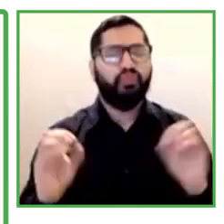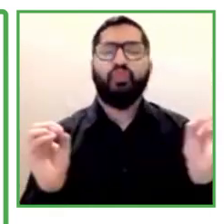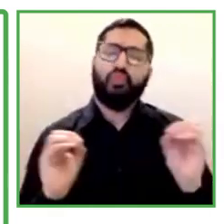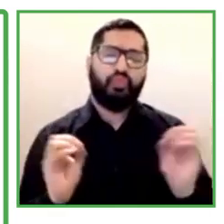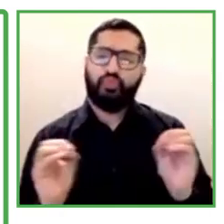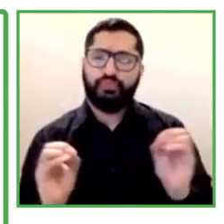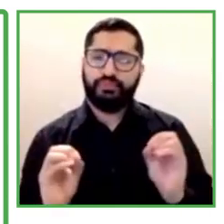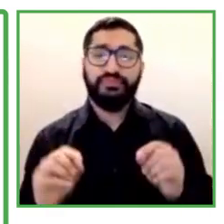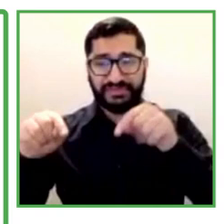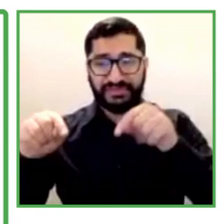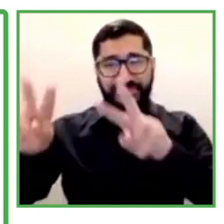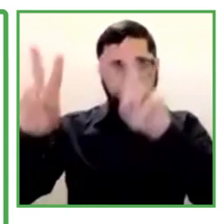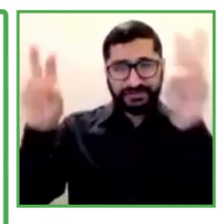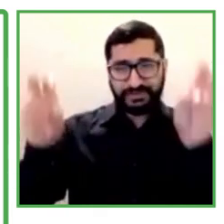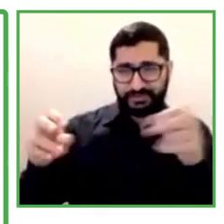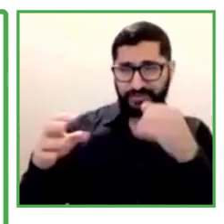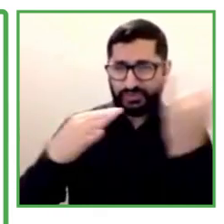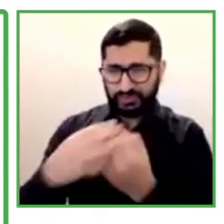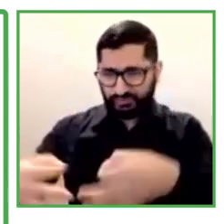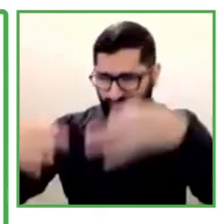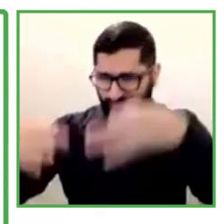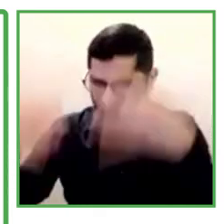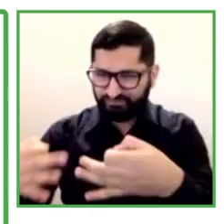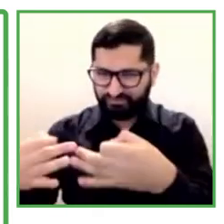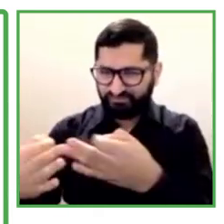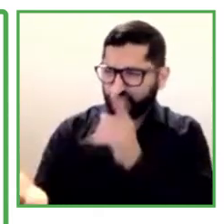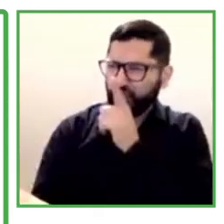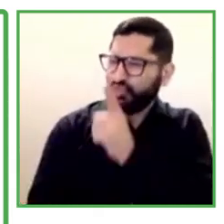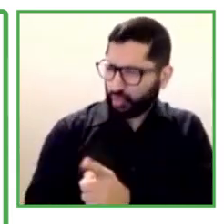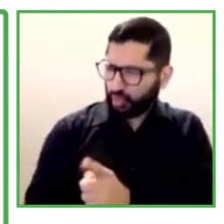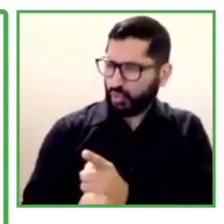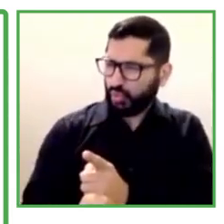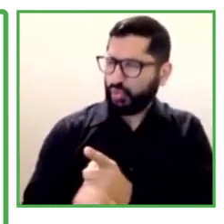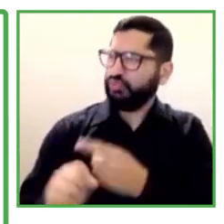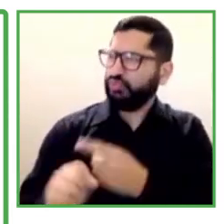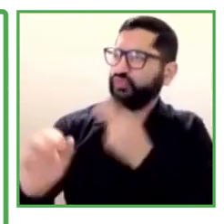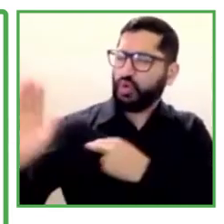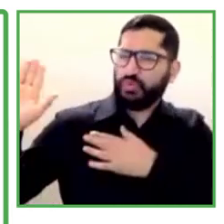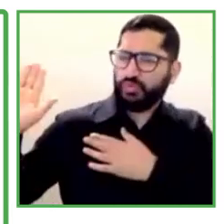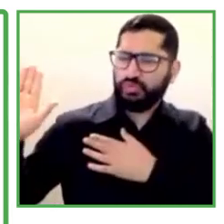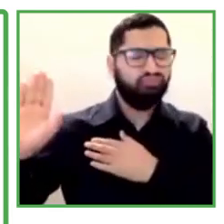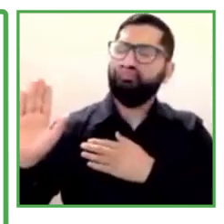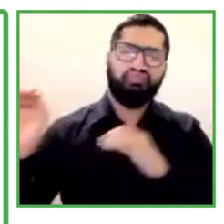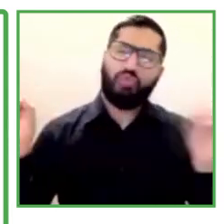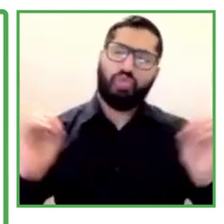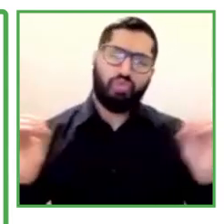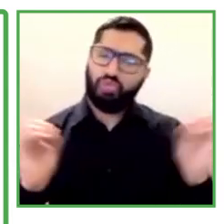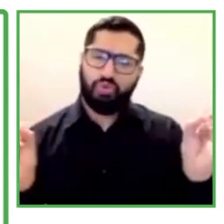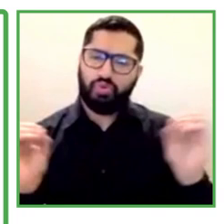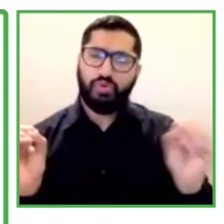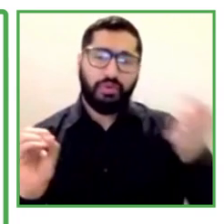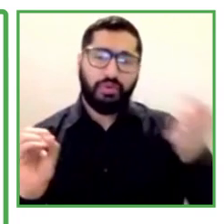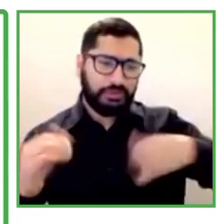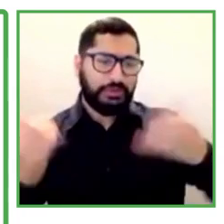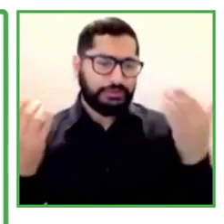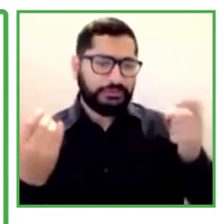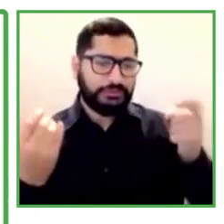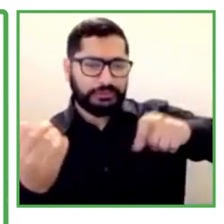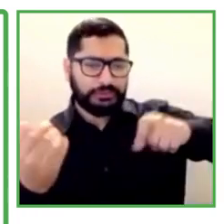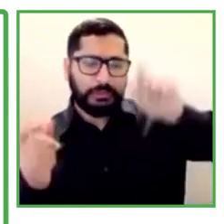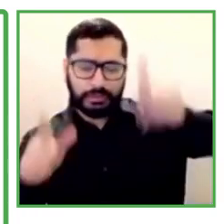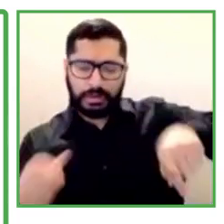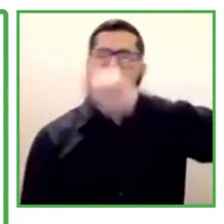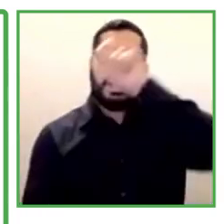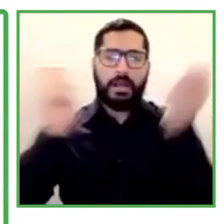inclusion requires a cultural shift, and today we'll talk more on inclusion.